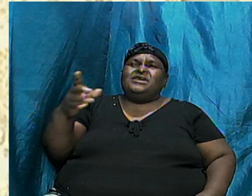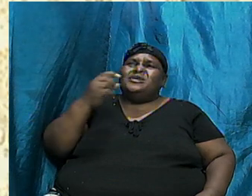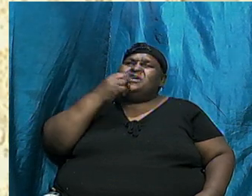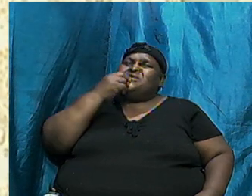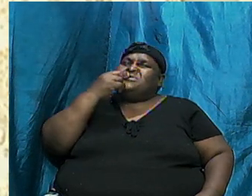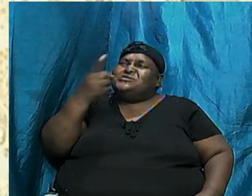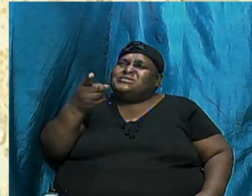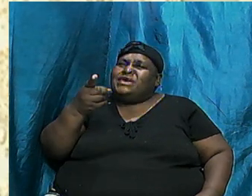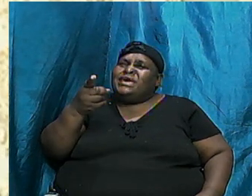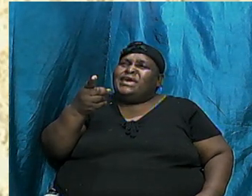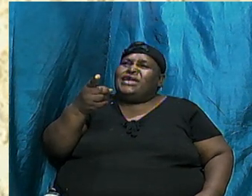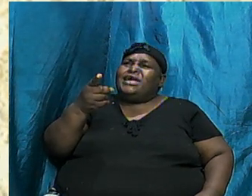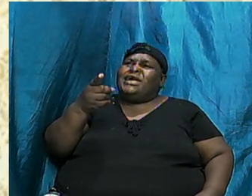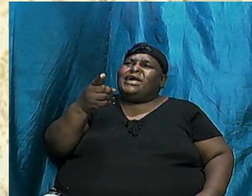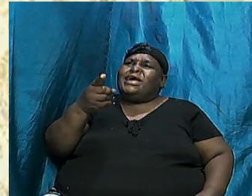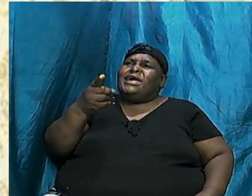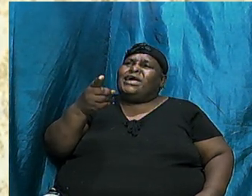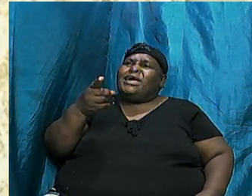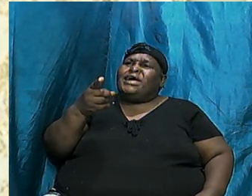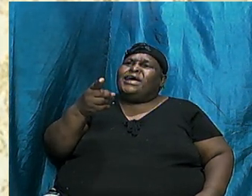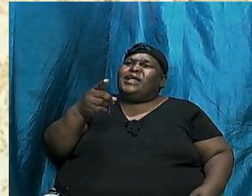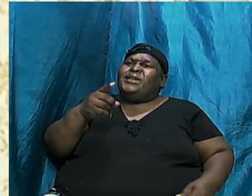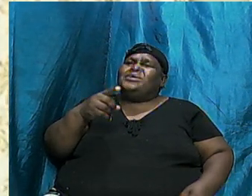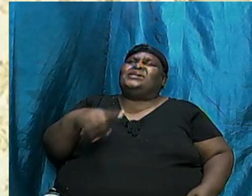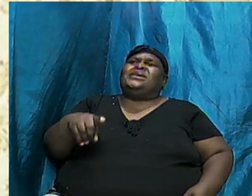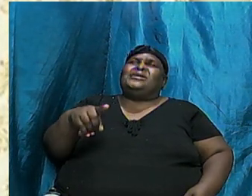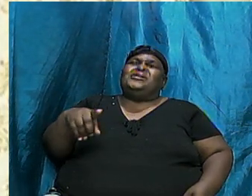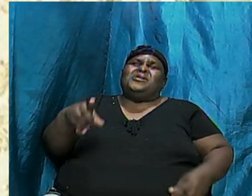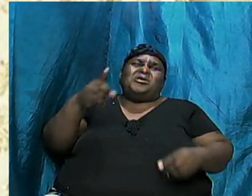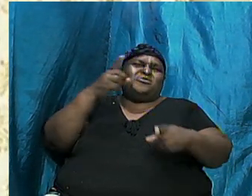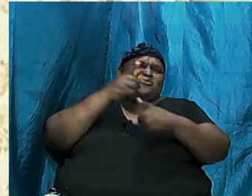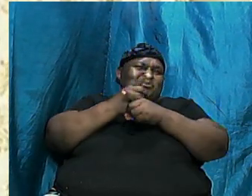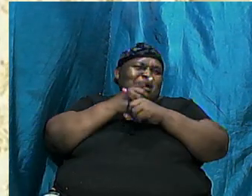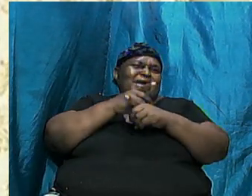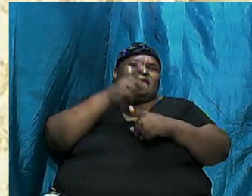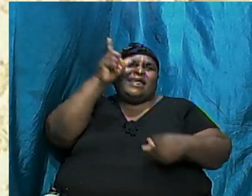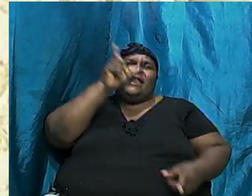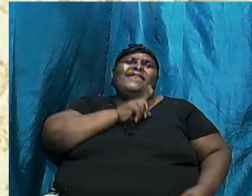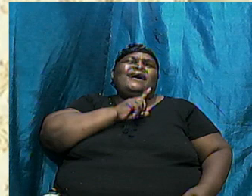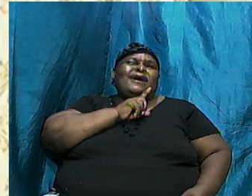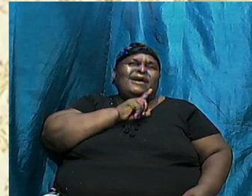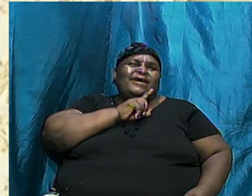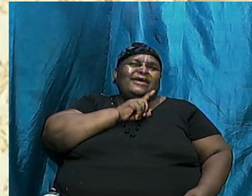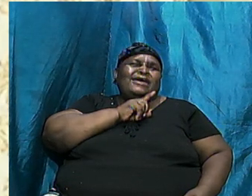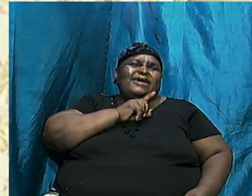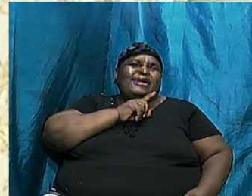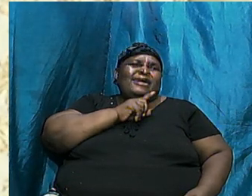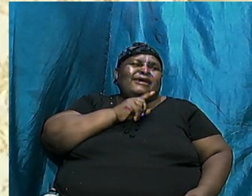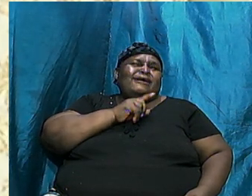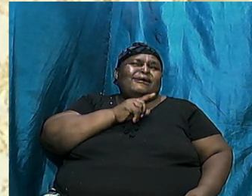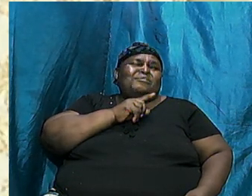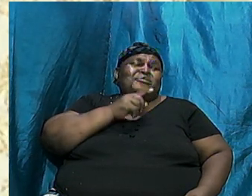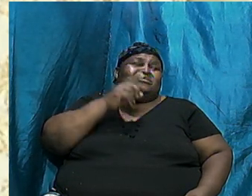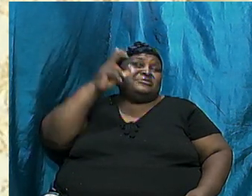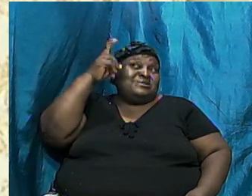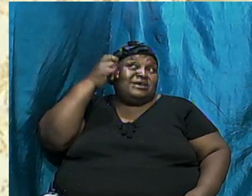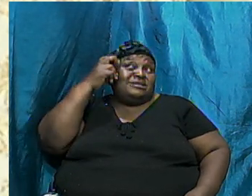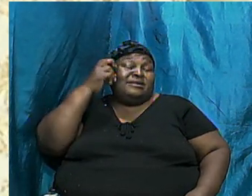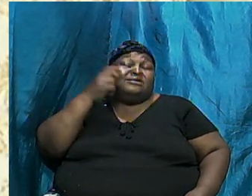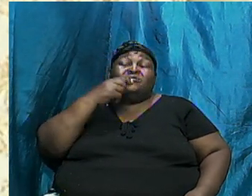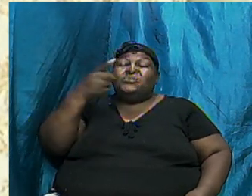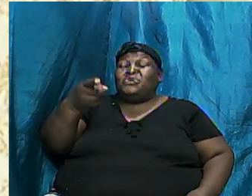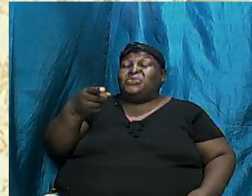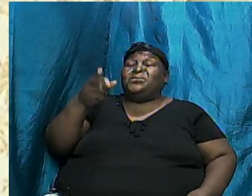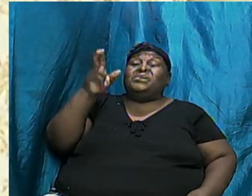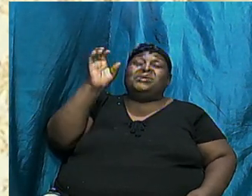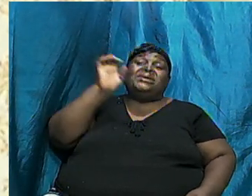an outright lie. But notice that Satan told her a part of what God said. And then